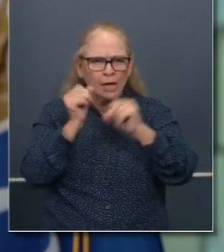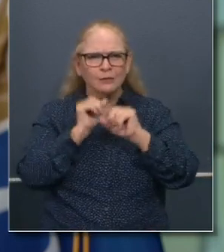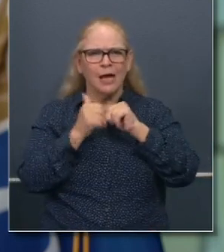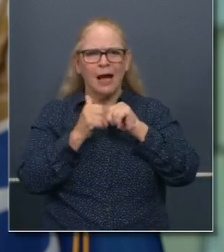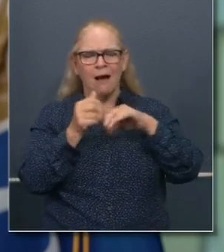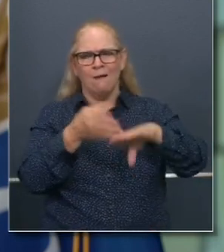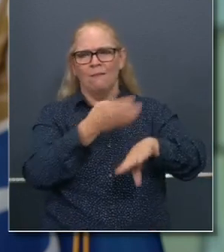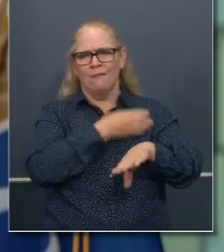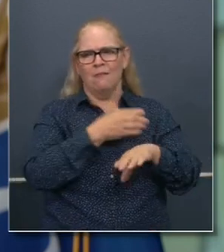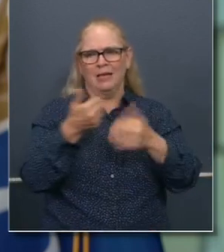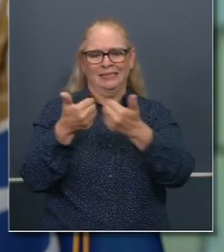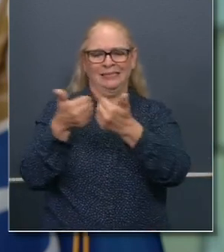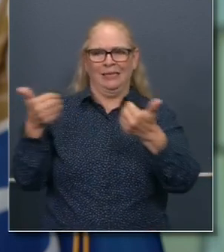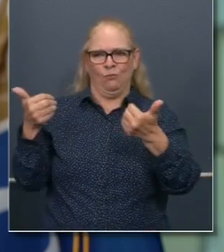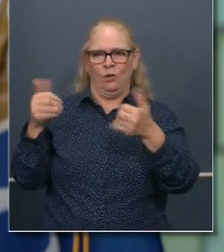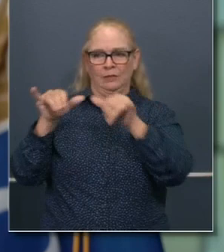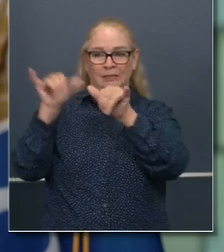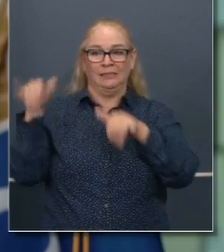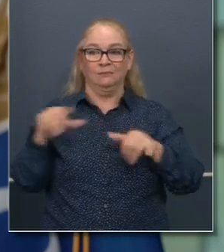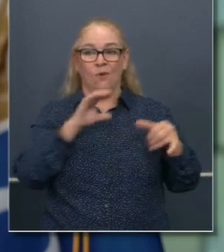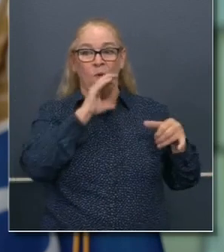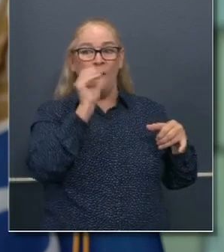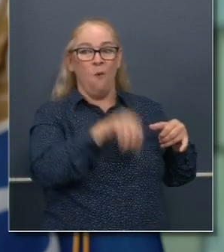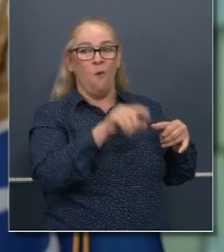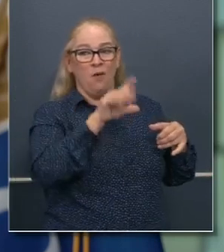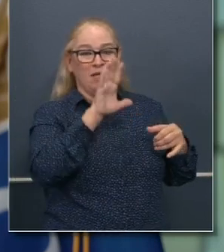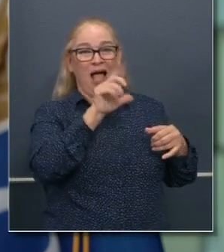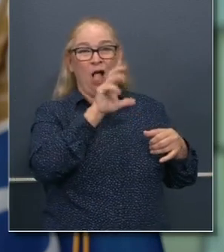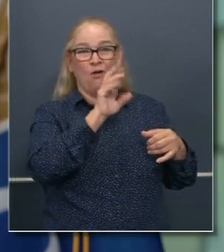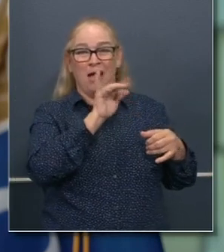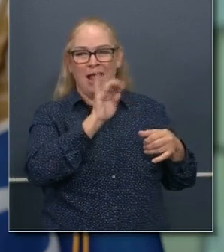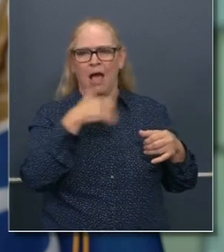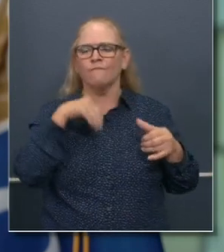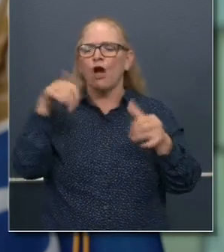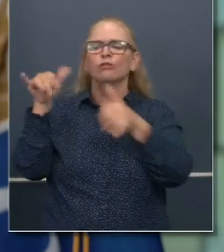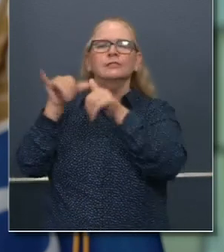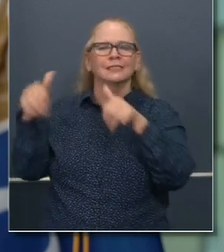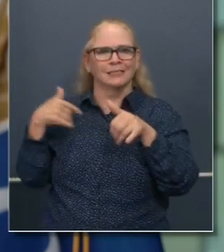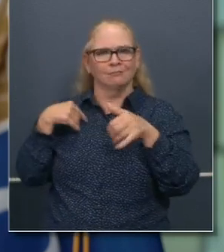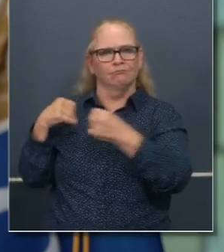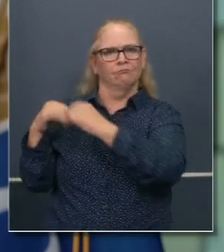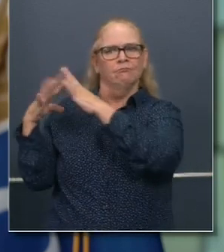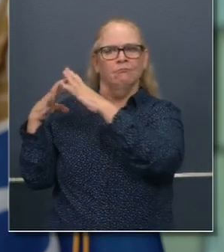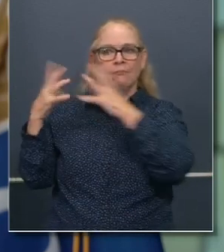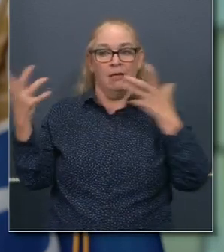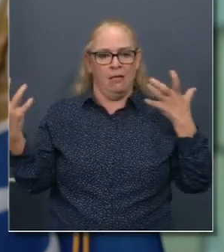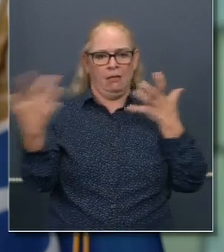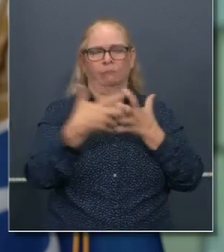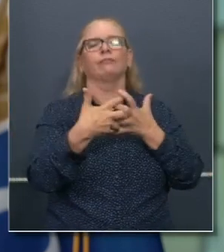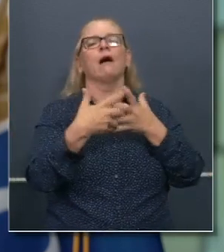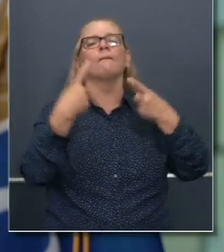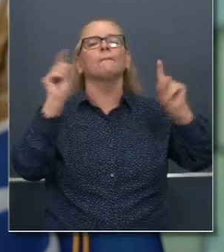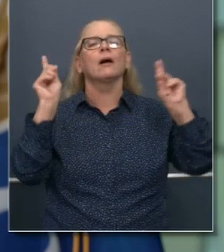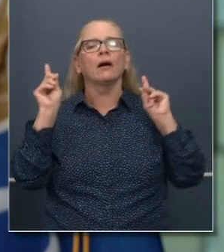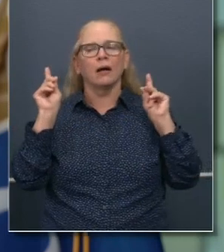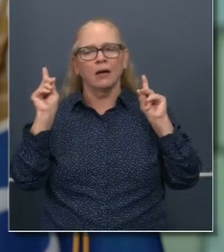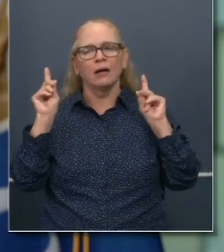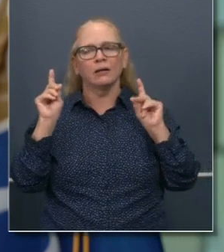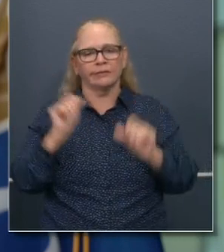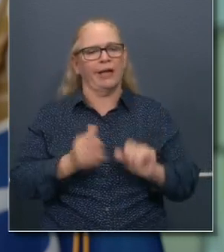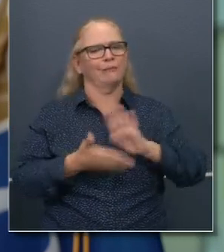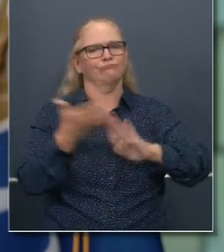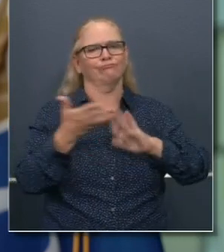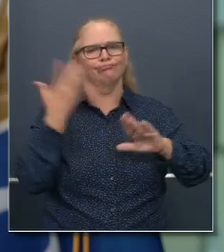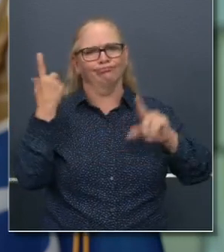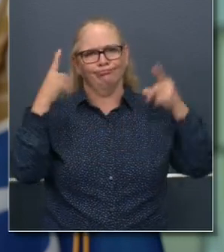Now it's connected, but that would absorb a COVID-19 focus, uh, and a forward-minded way. It is